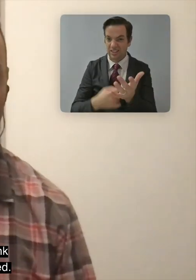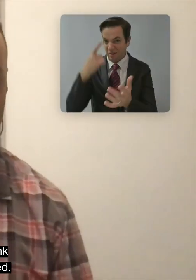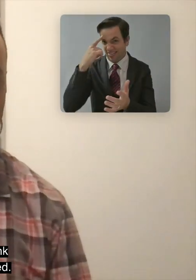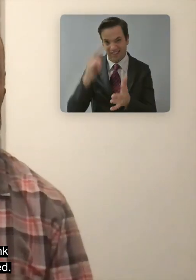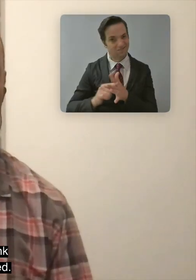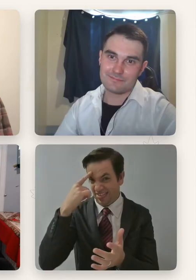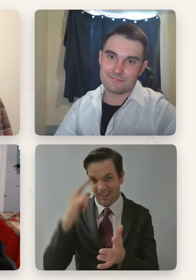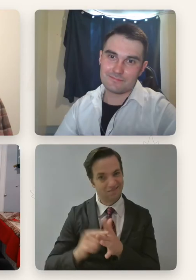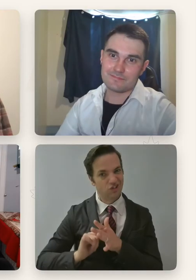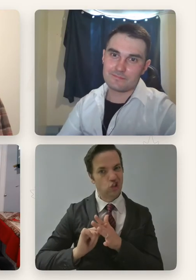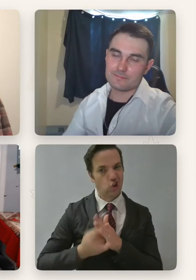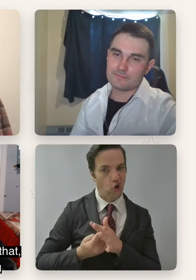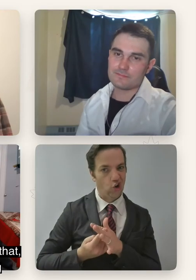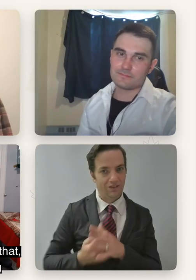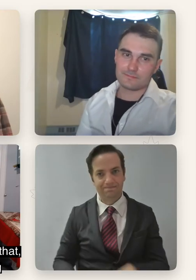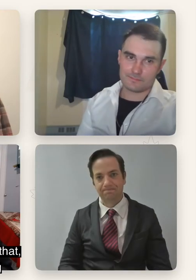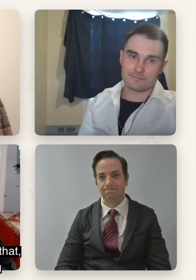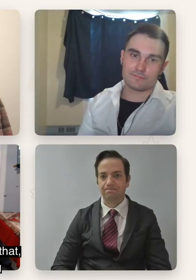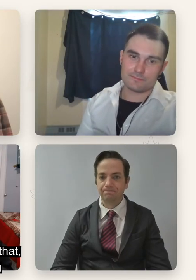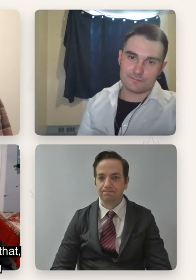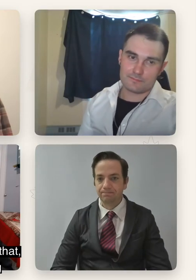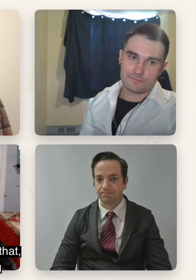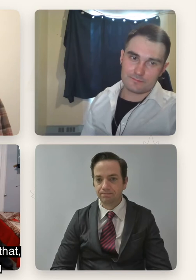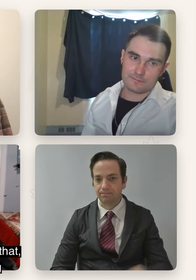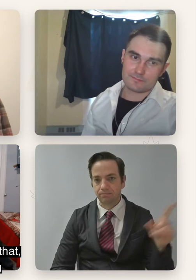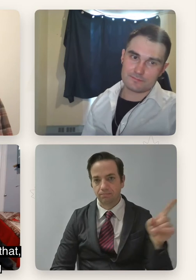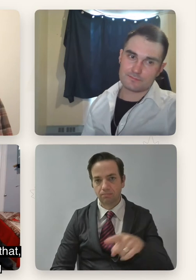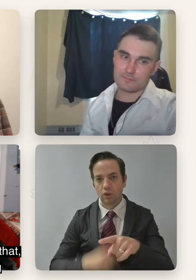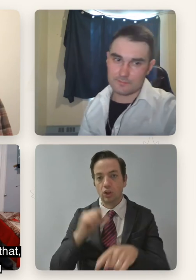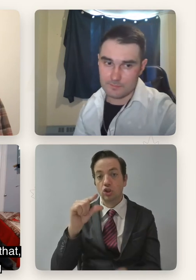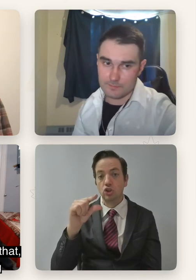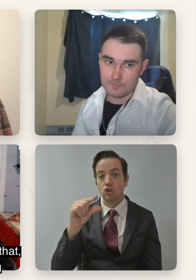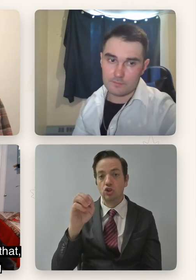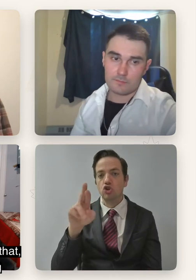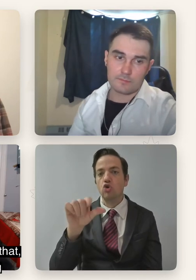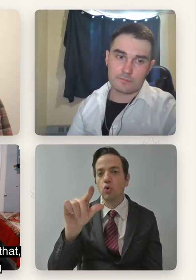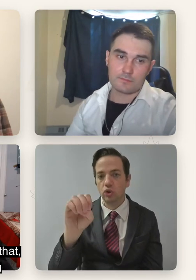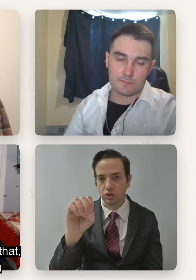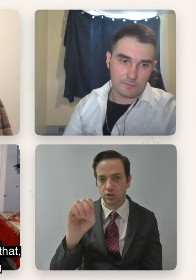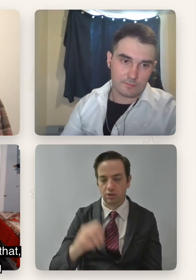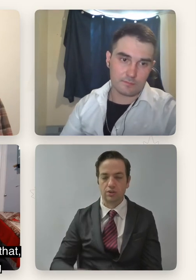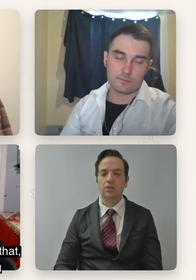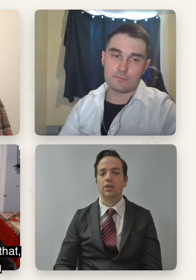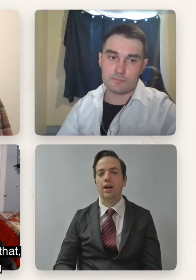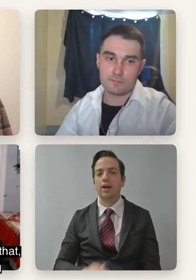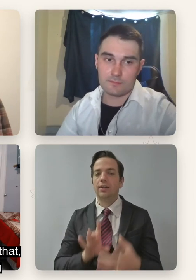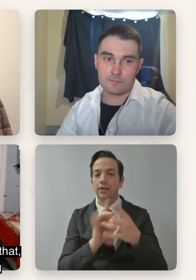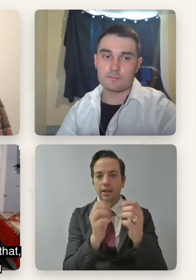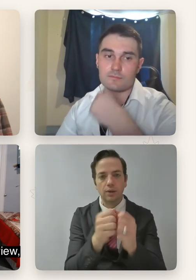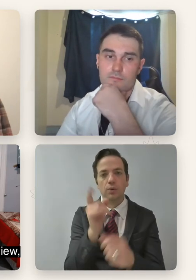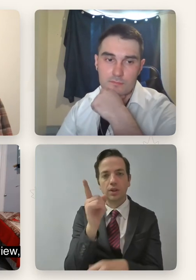started. Yeah. And going off of that, I believe that